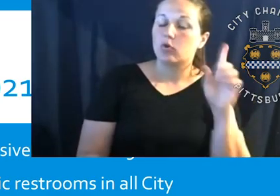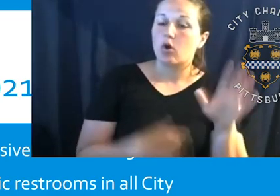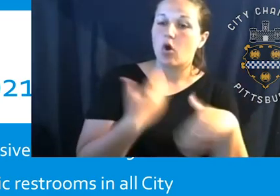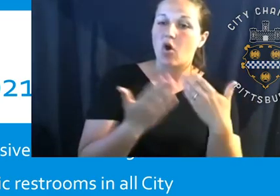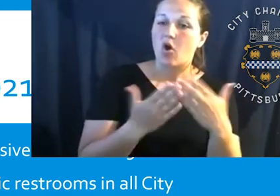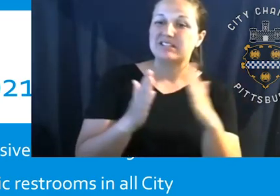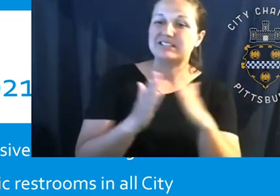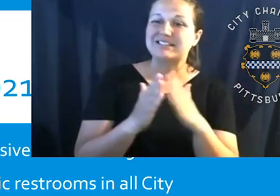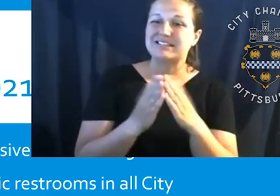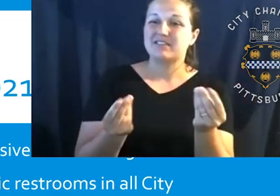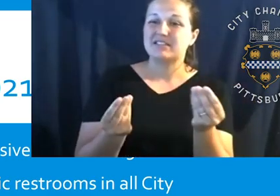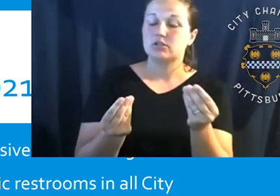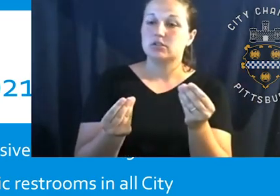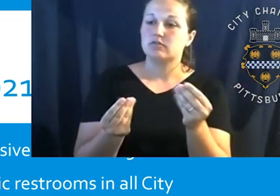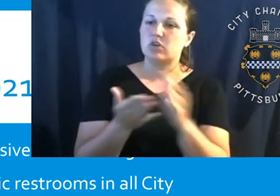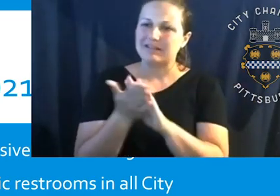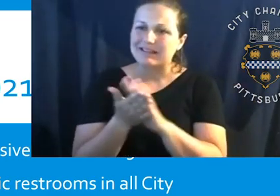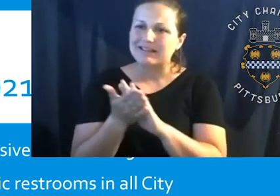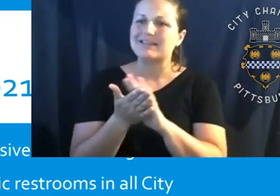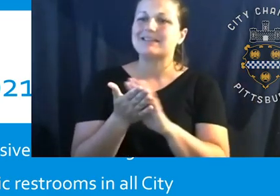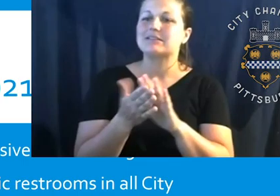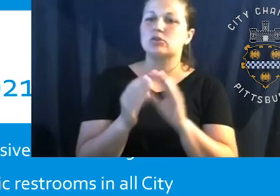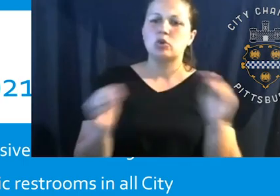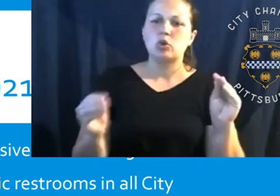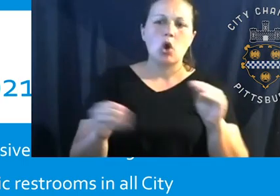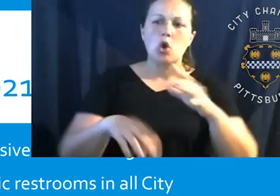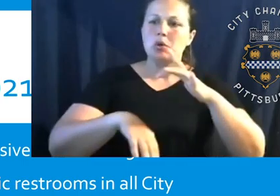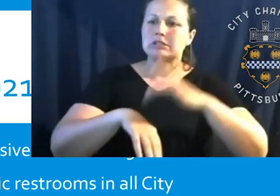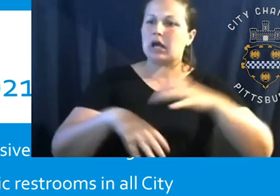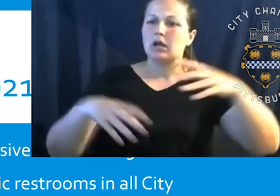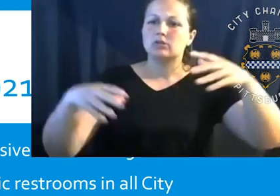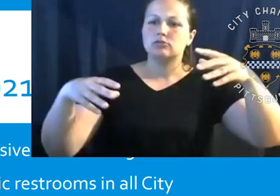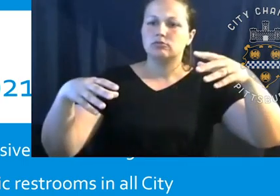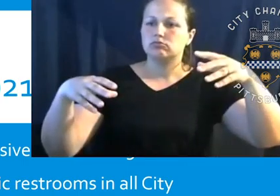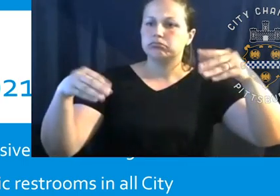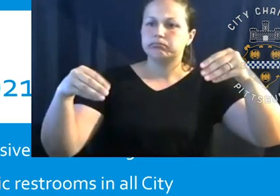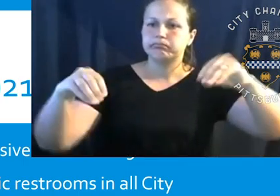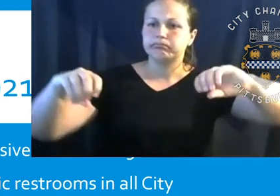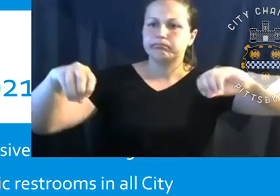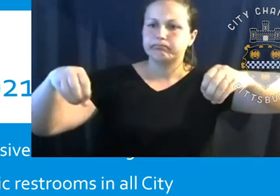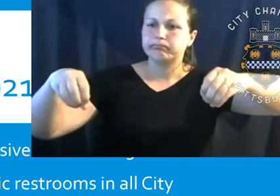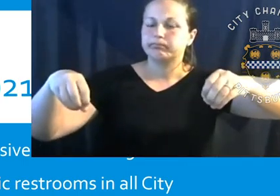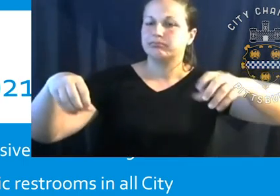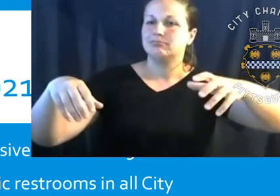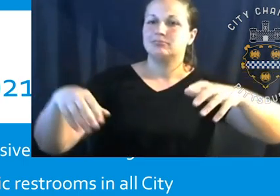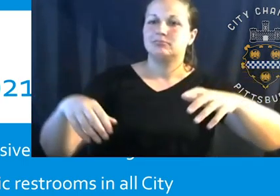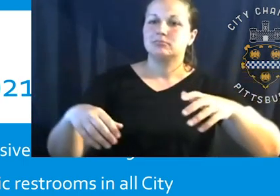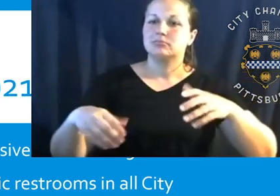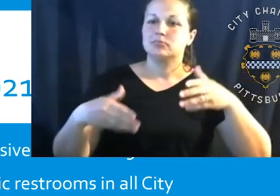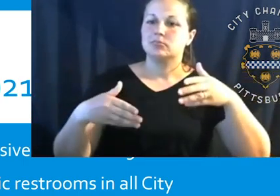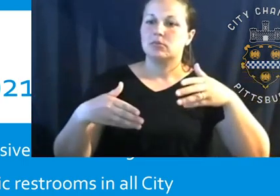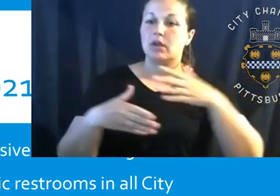cleanliness and sanitation of no touch and low flow fixtures, as well as providing an emphasis on ADA accessibility.